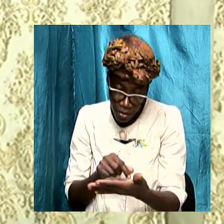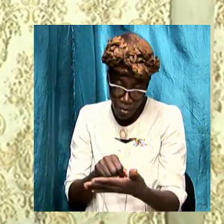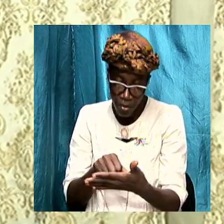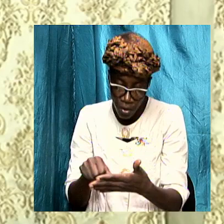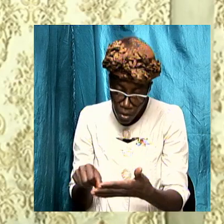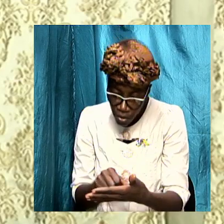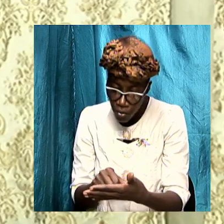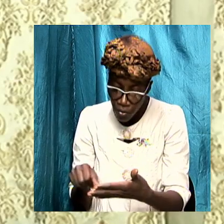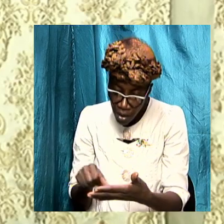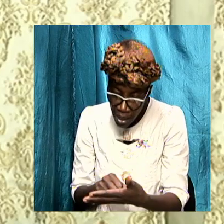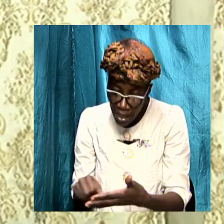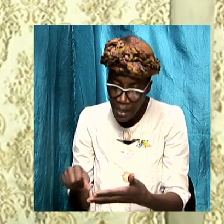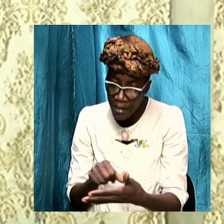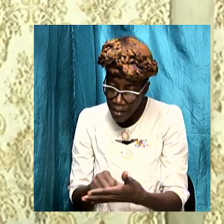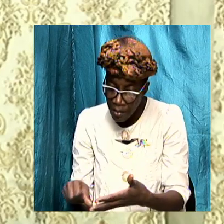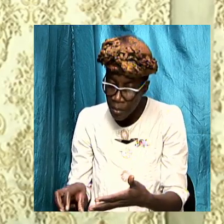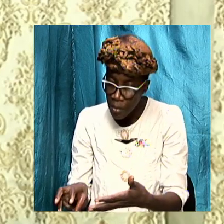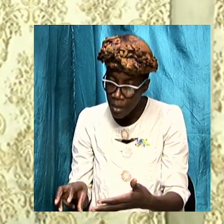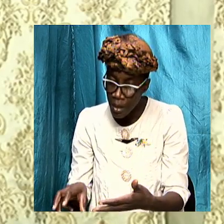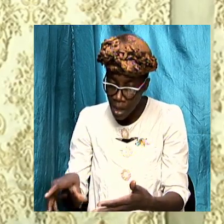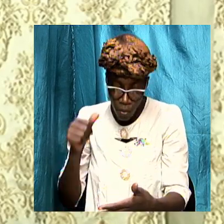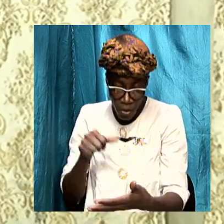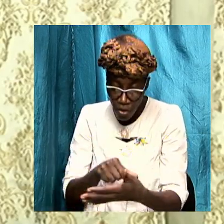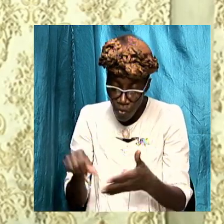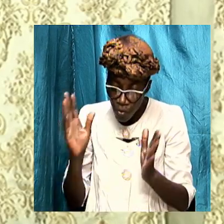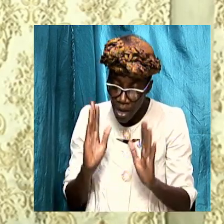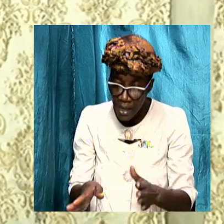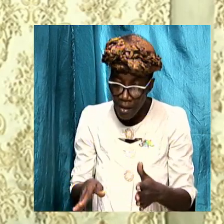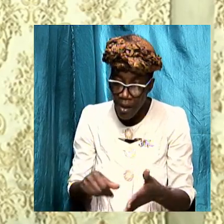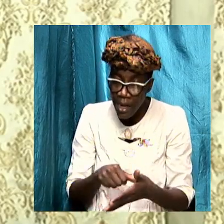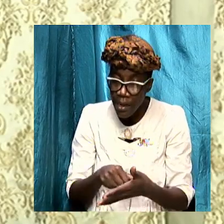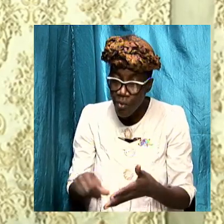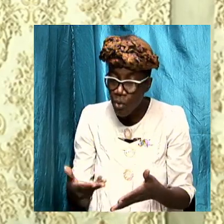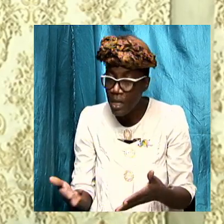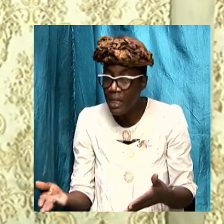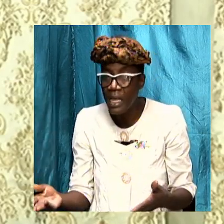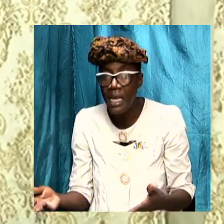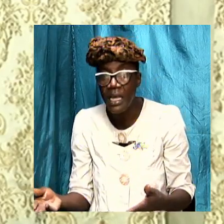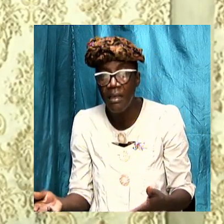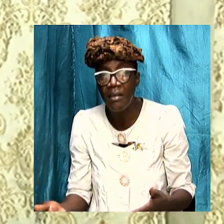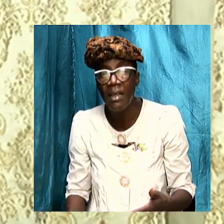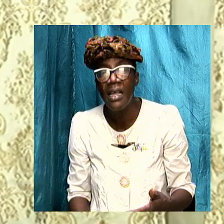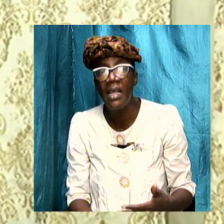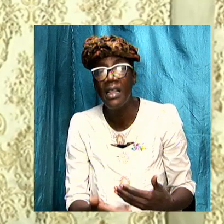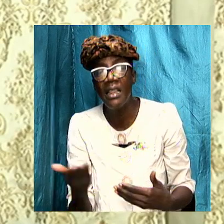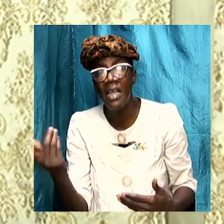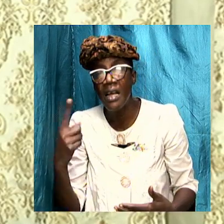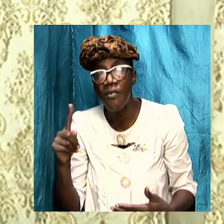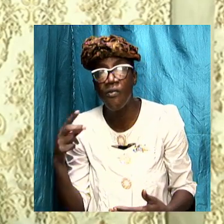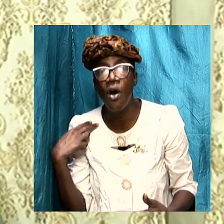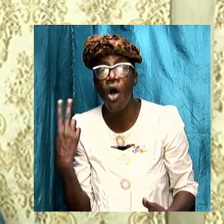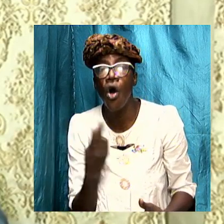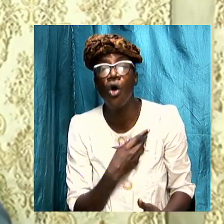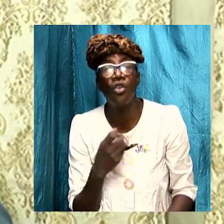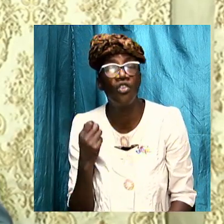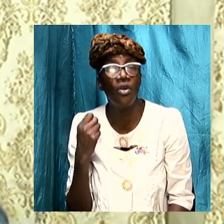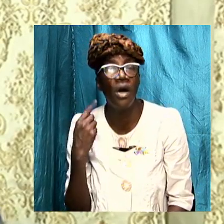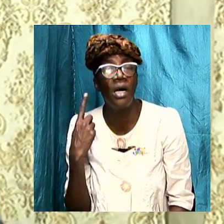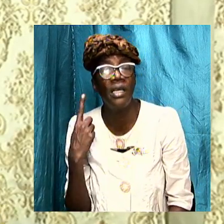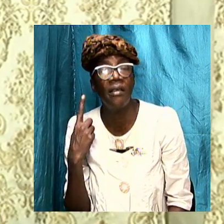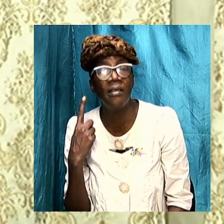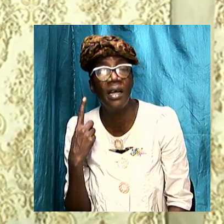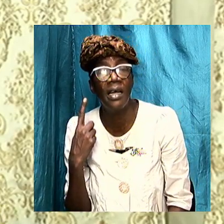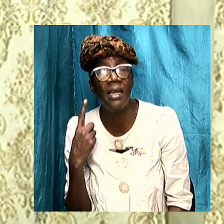was the scribe and he wrote the things that were there for us to understand